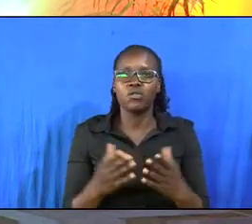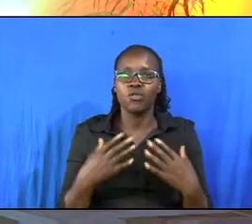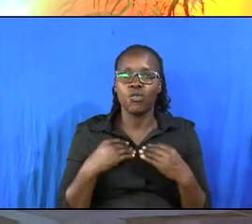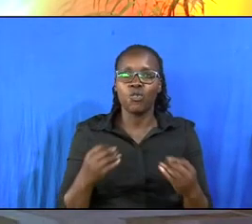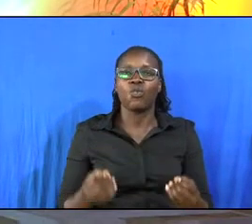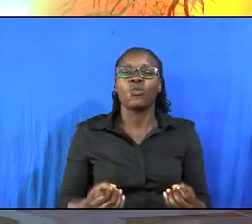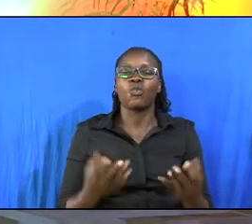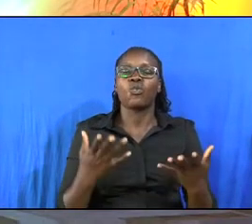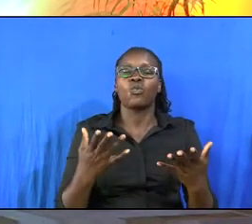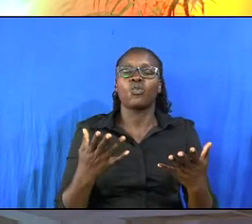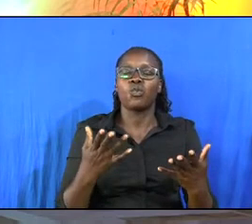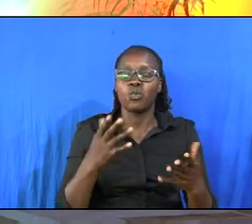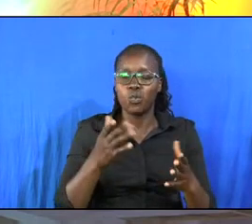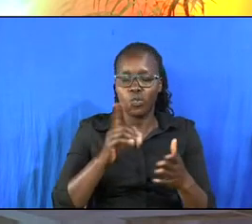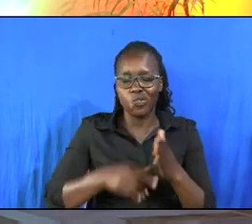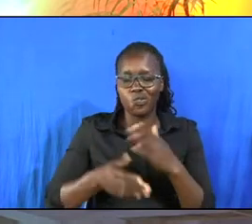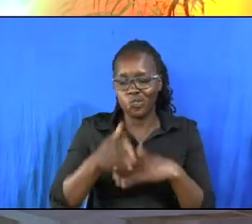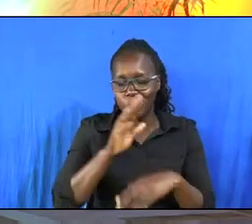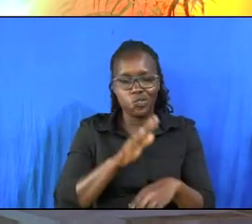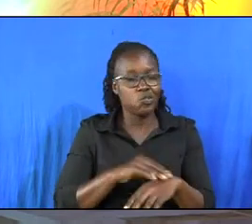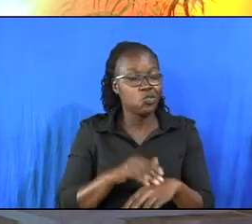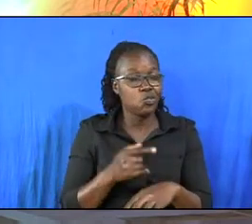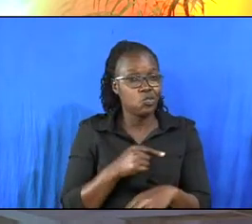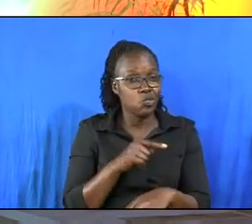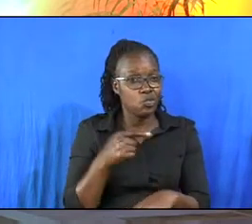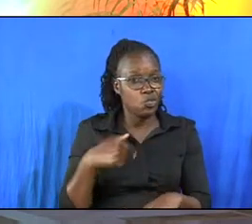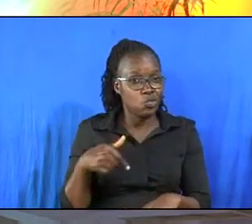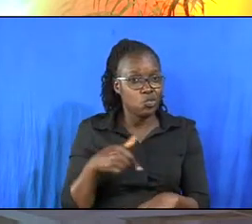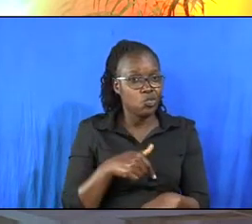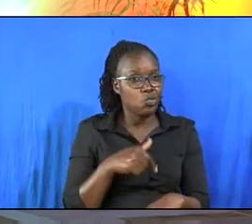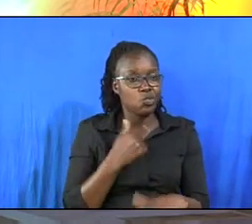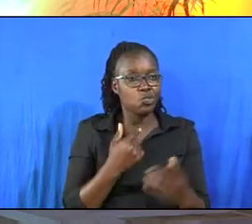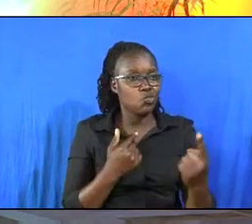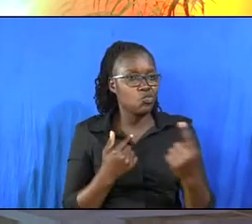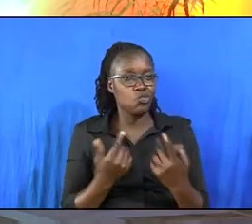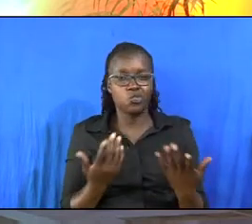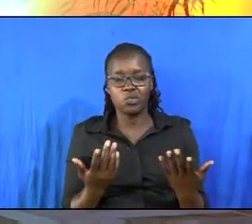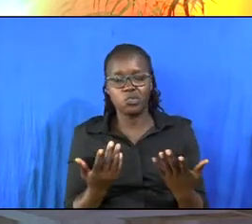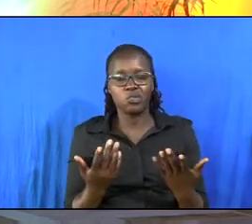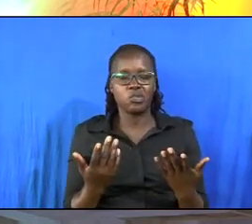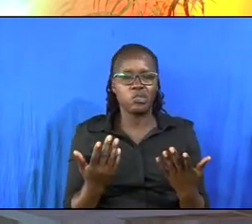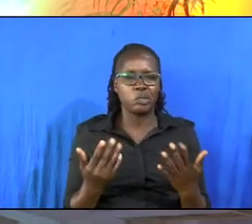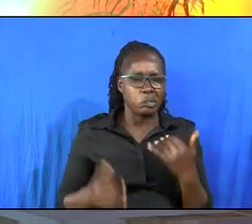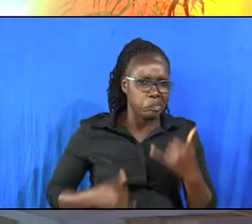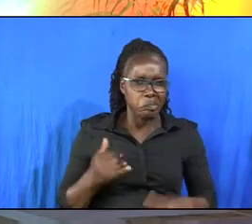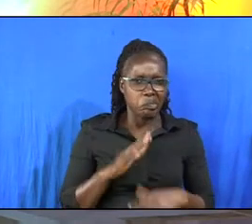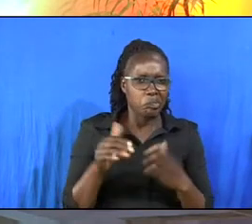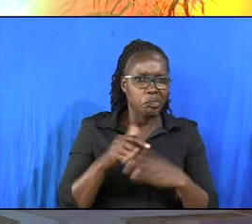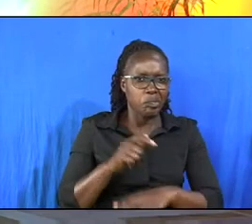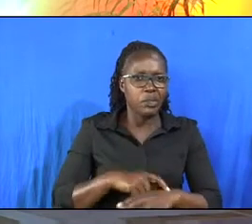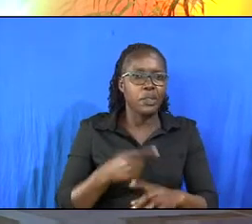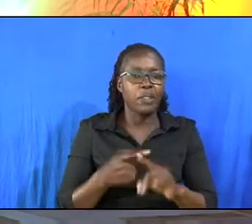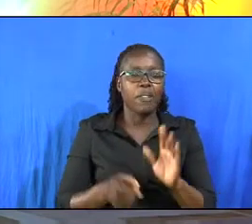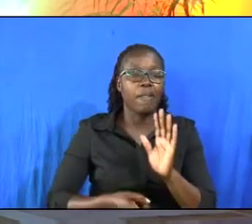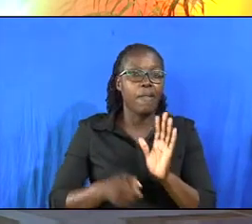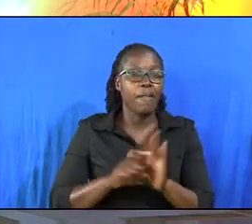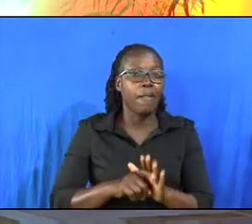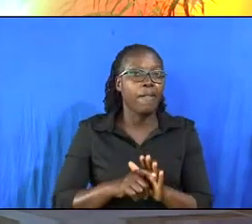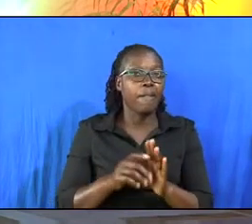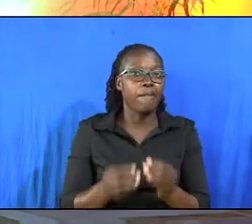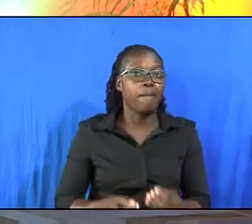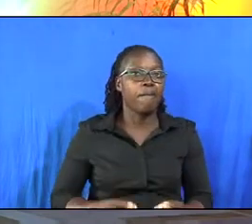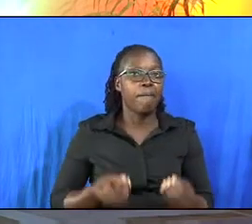is what God has called us to. You have not come into a bed of roses. But this requires sacrifice.